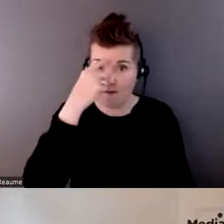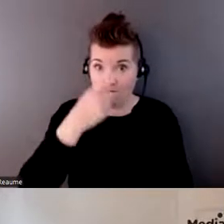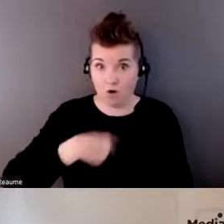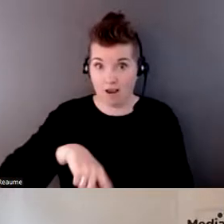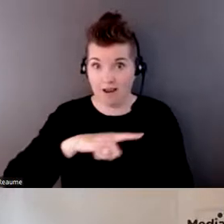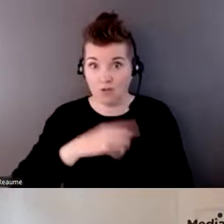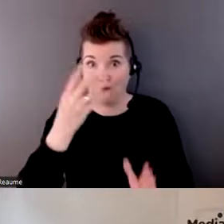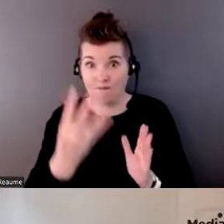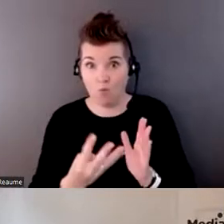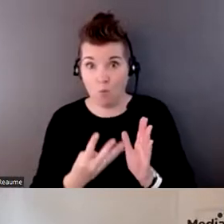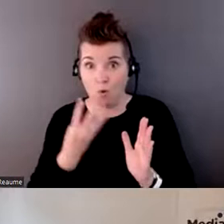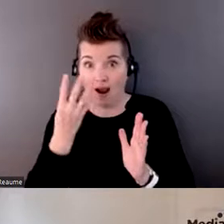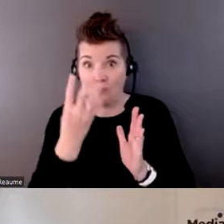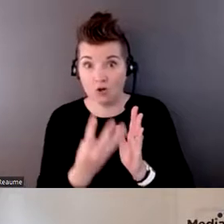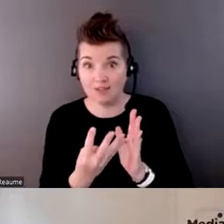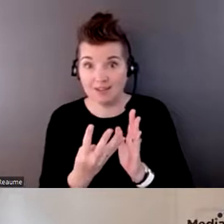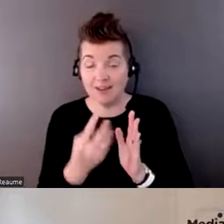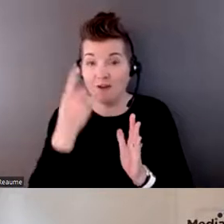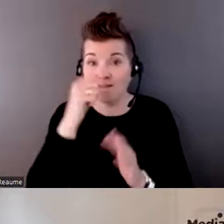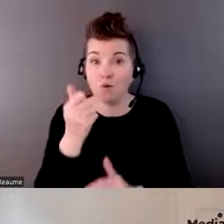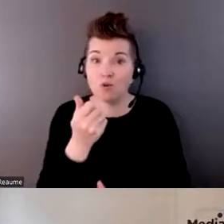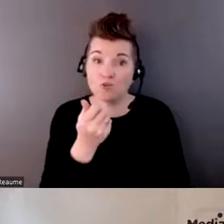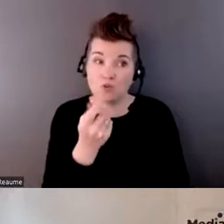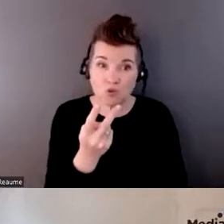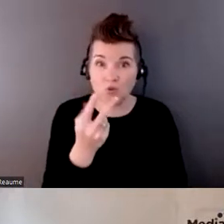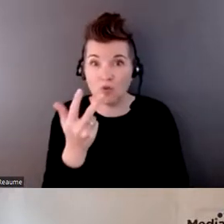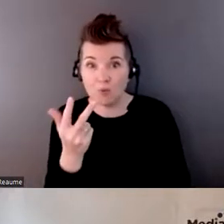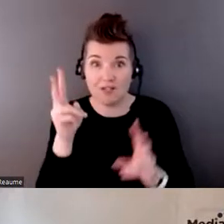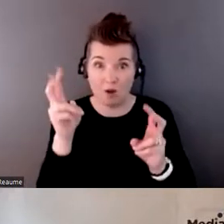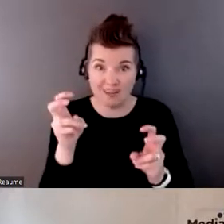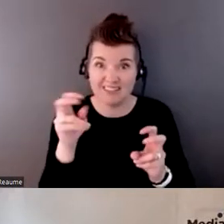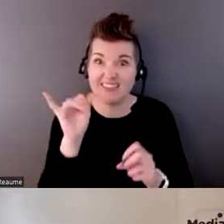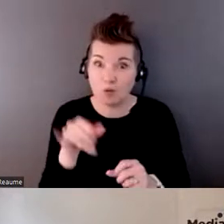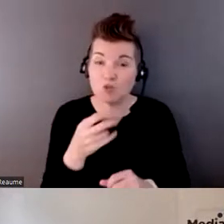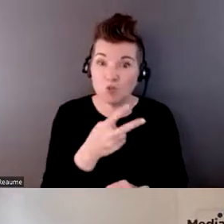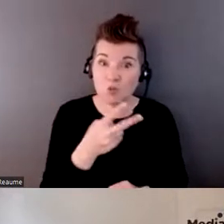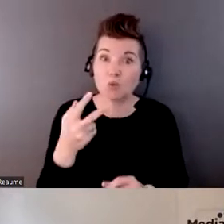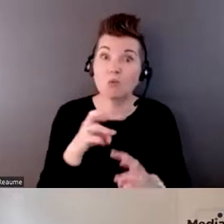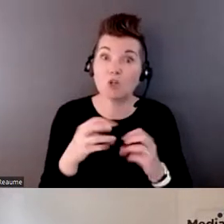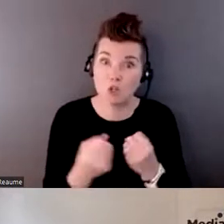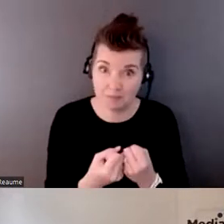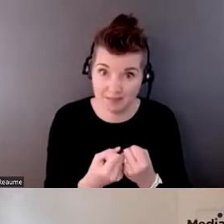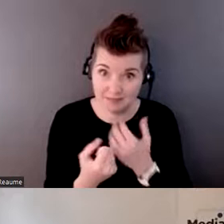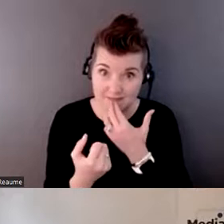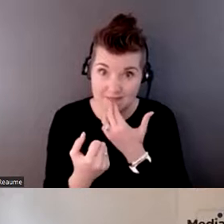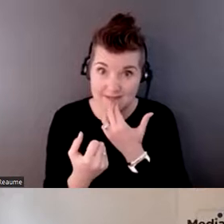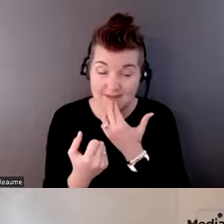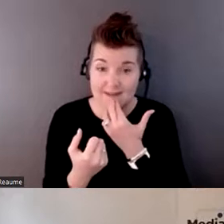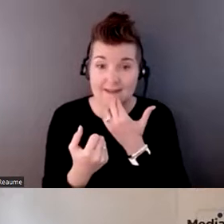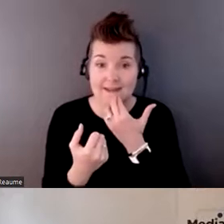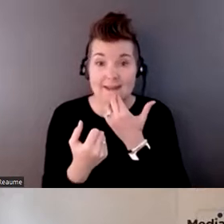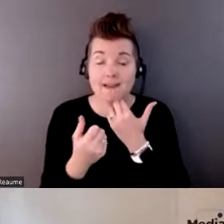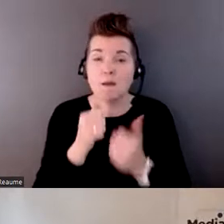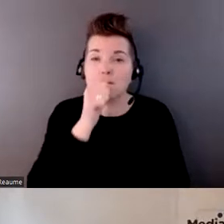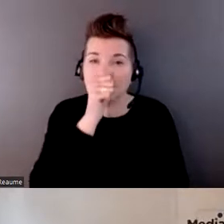cover a couple of topics, and we had to do three sessions. So patience is needed. I think, you know, a